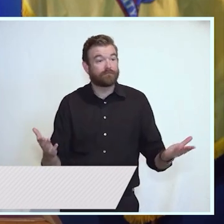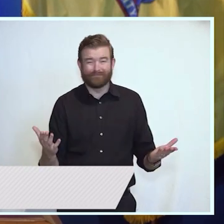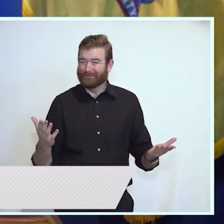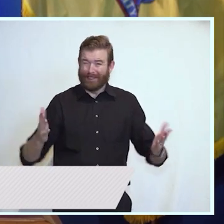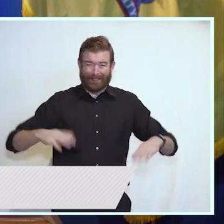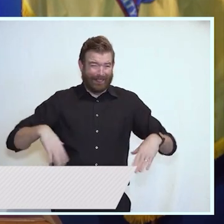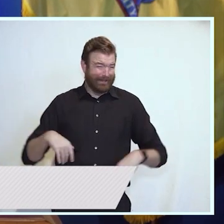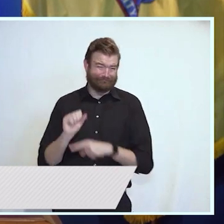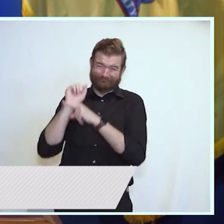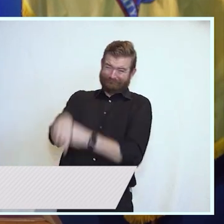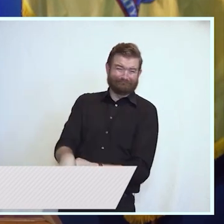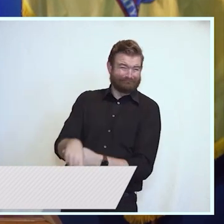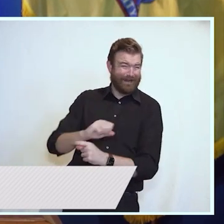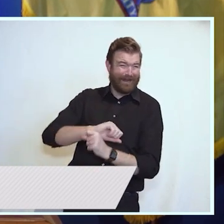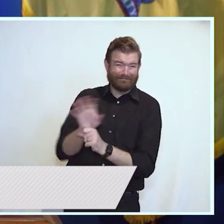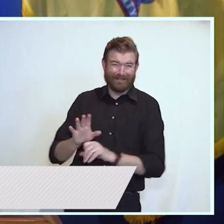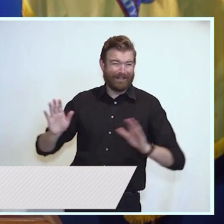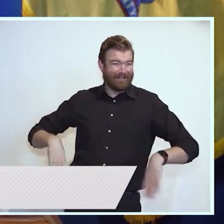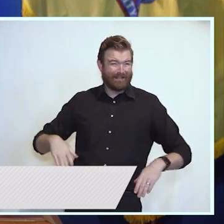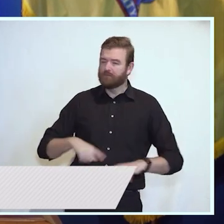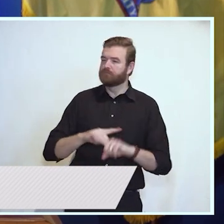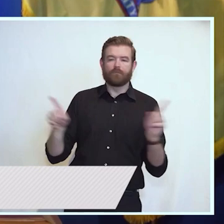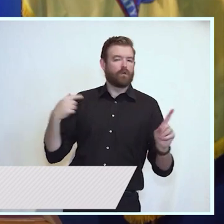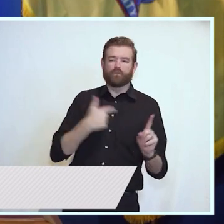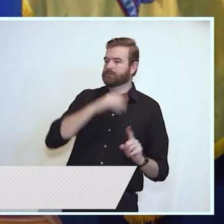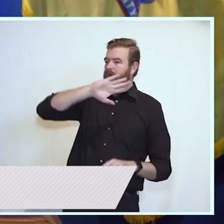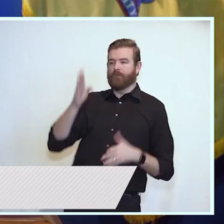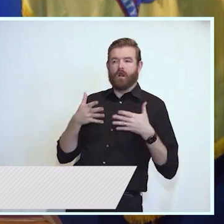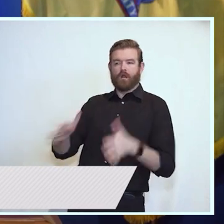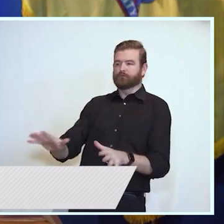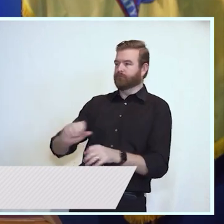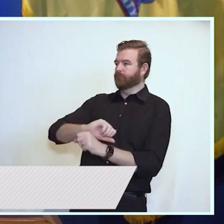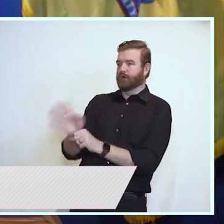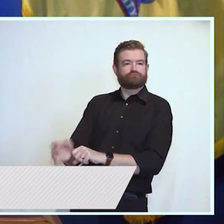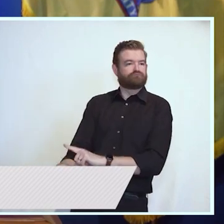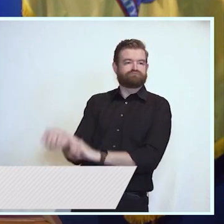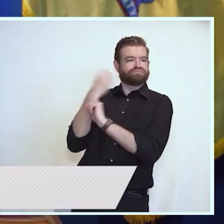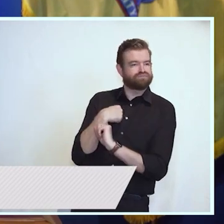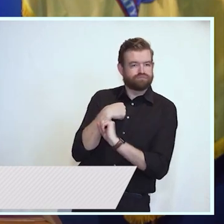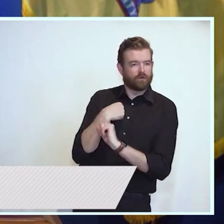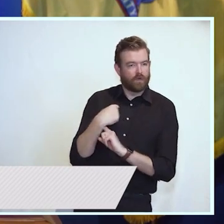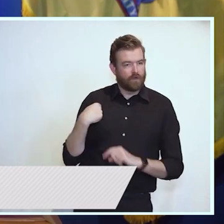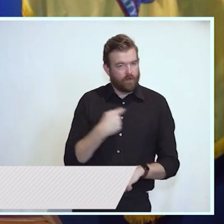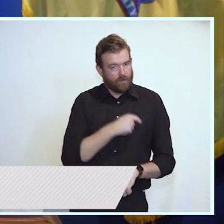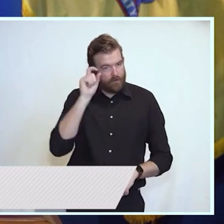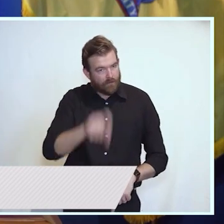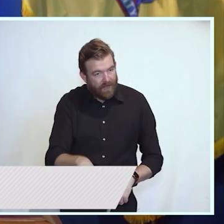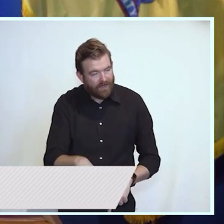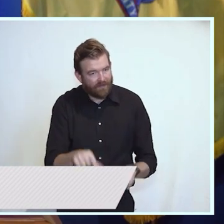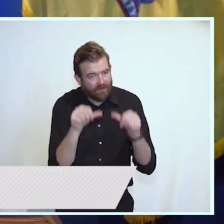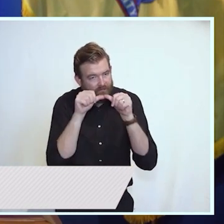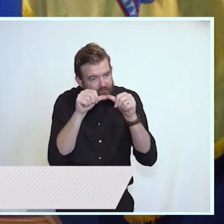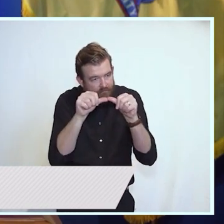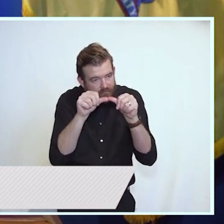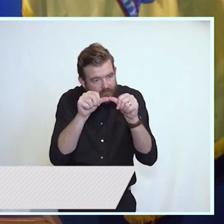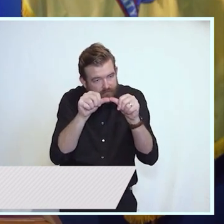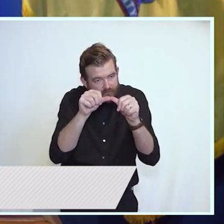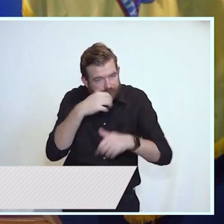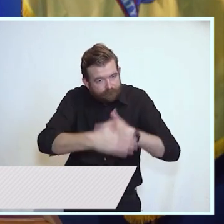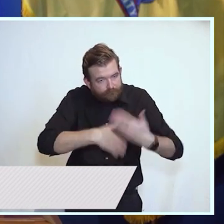will never let the virus conquer us. We must get to the point where we stay in front of it and don't fall back again.